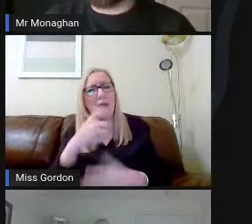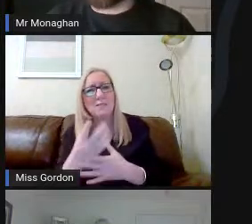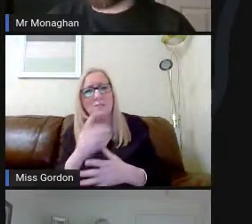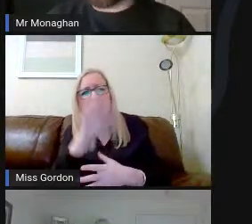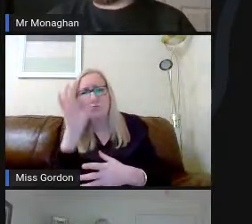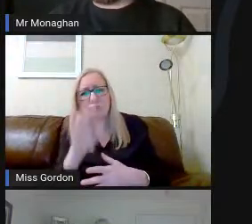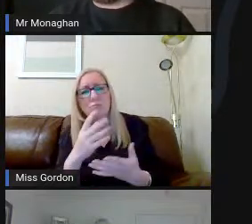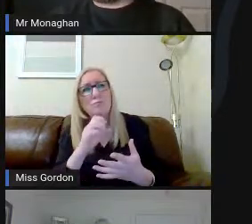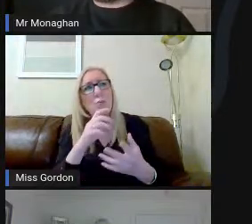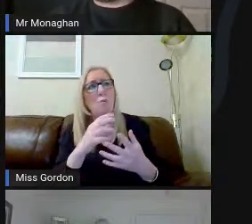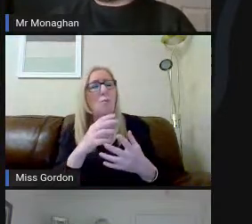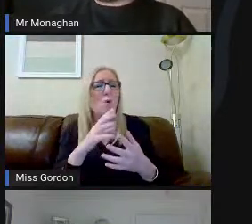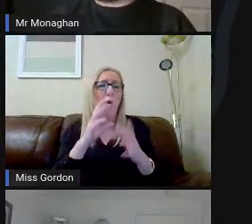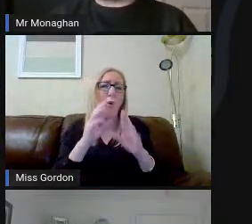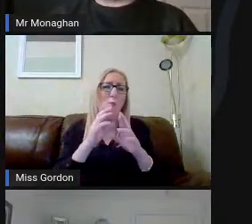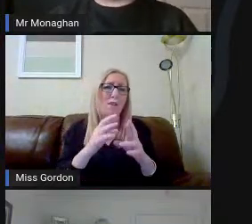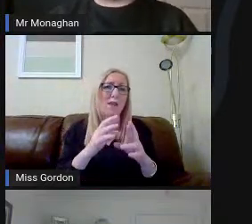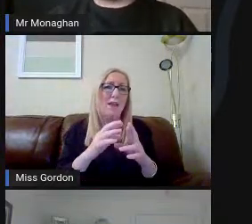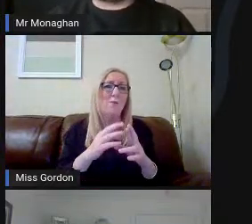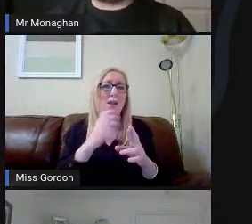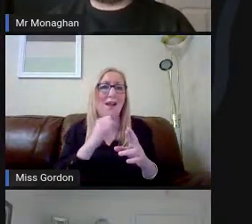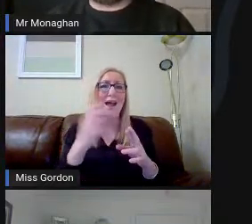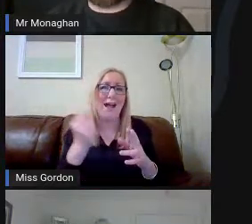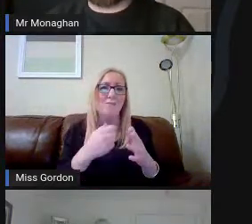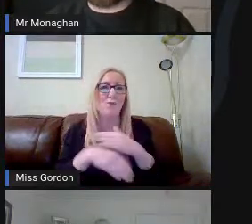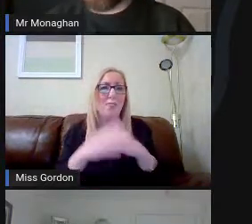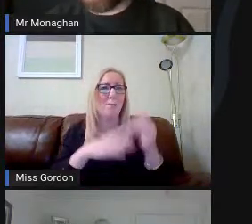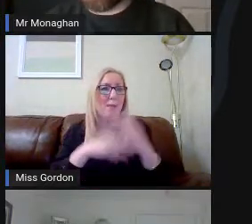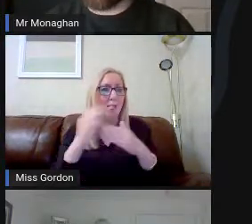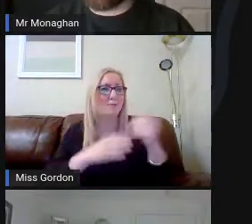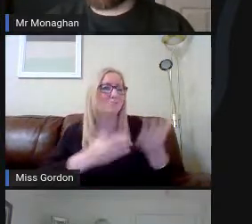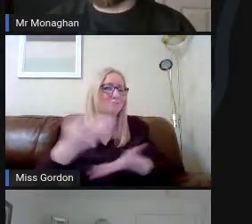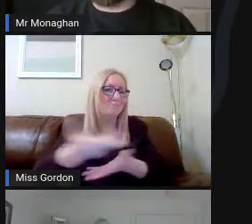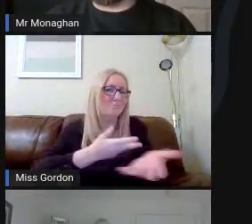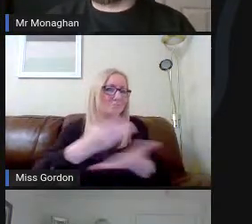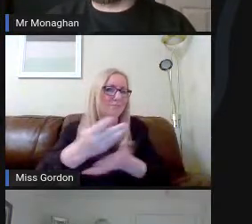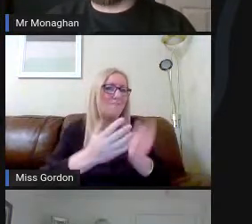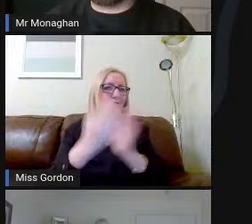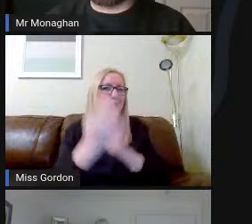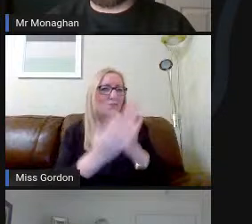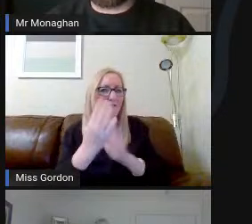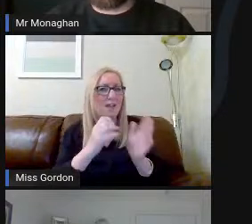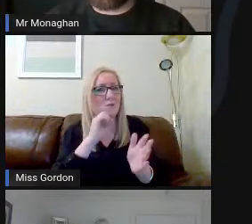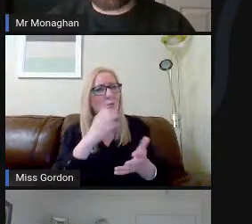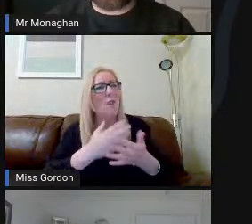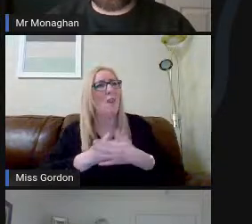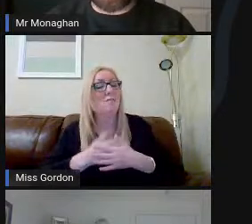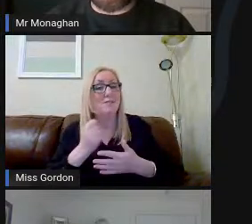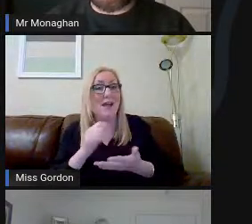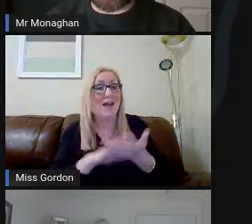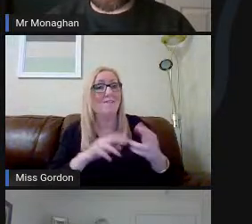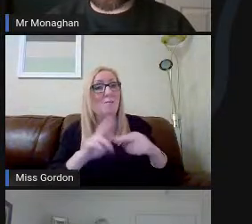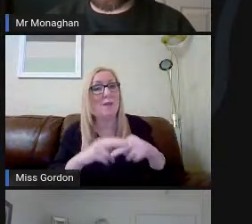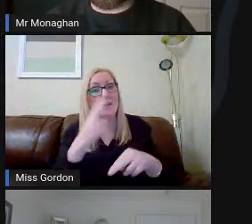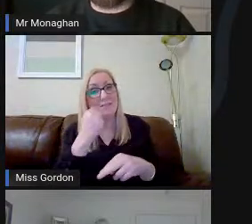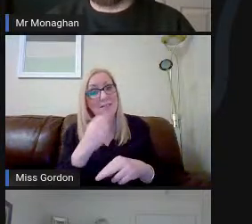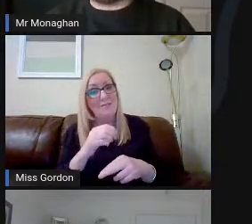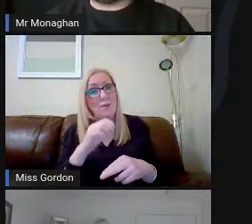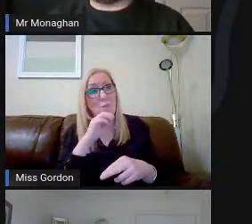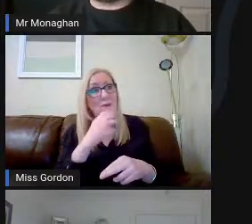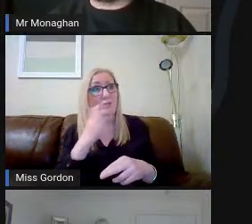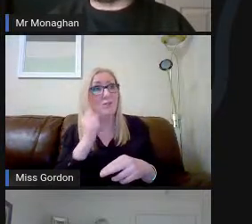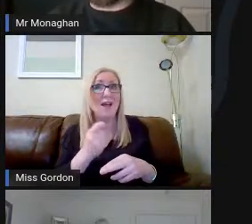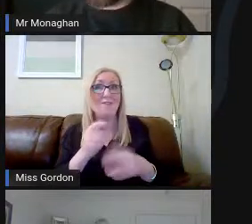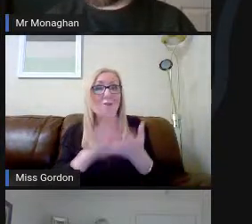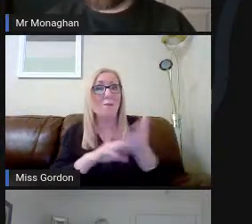to have this. We would rather have you in the building and discuss these sorts of things with you face to face. We would love to have parents' evenings where we could have you in the building